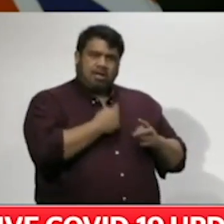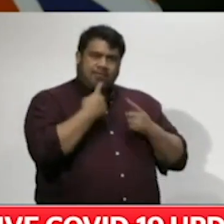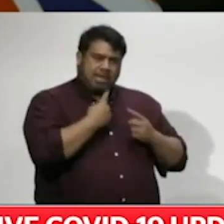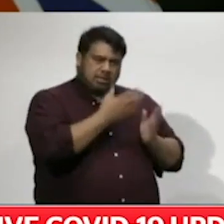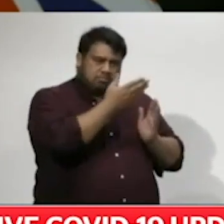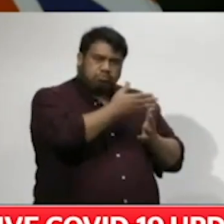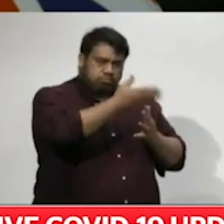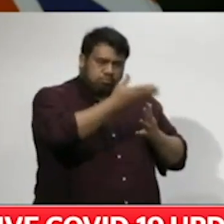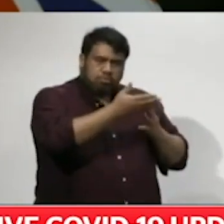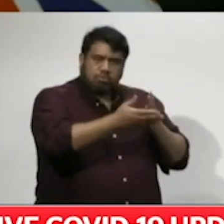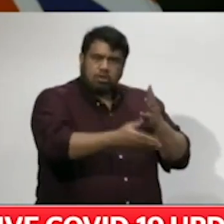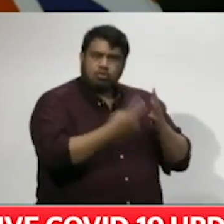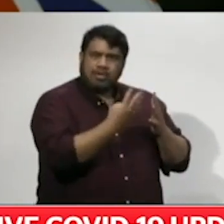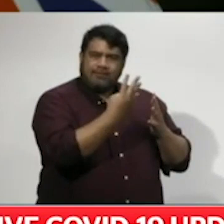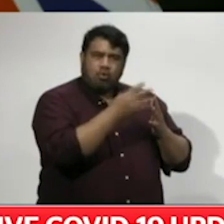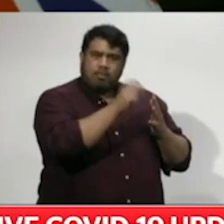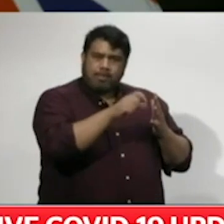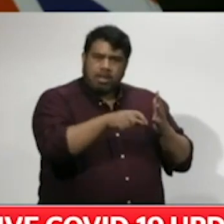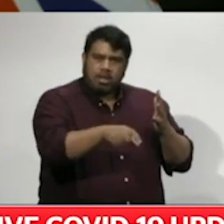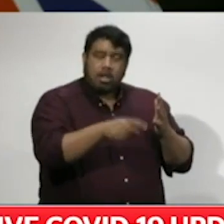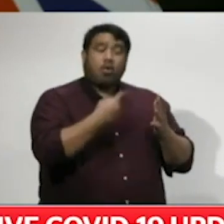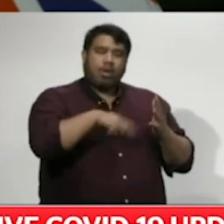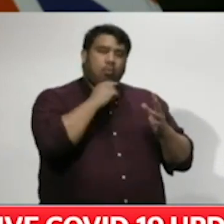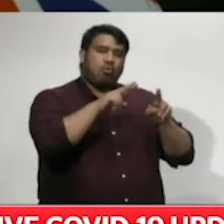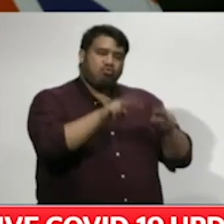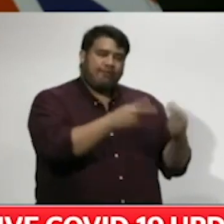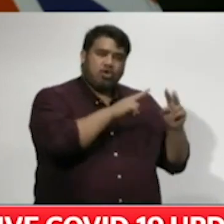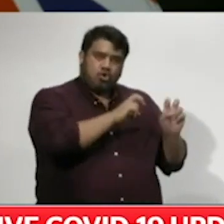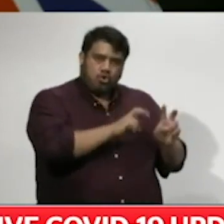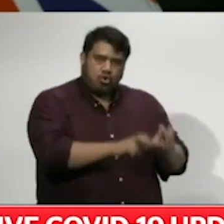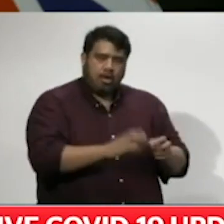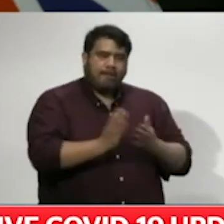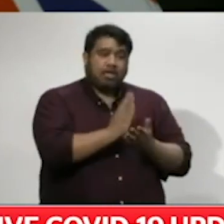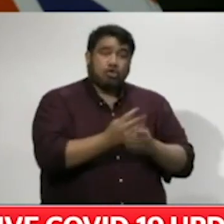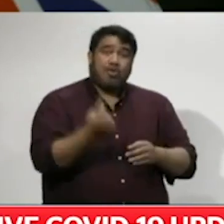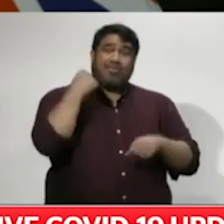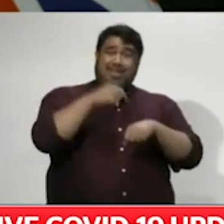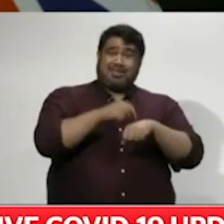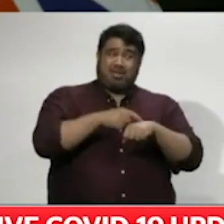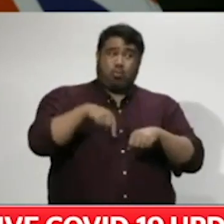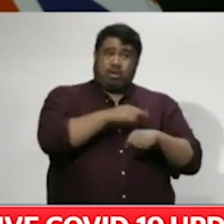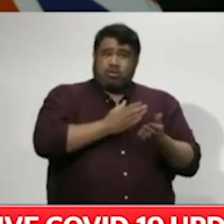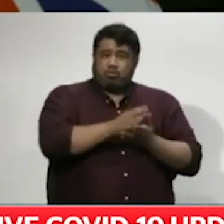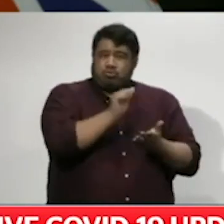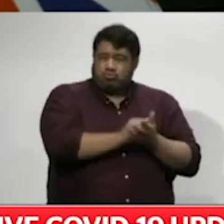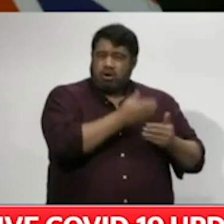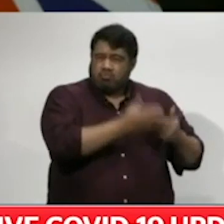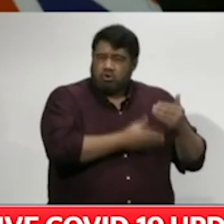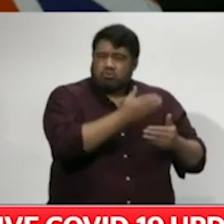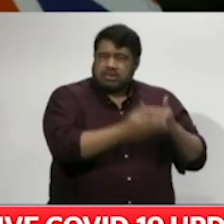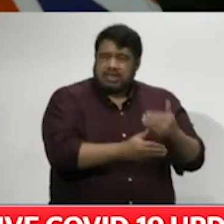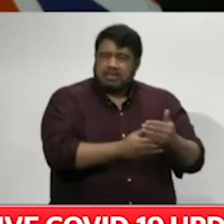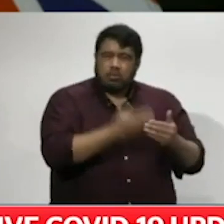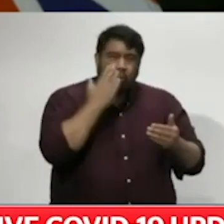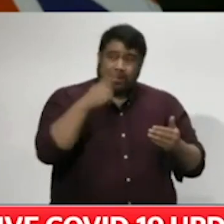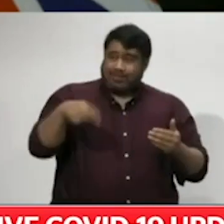but they are being done by a separate team that is in the National Crisis Management Centre, which considers all those requests for exemption